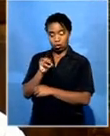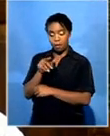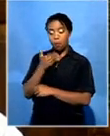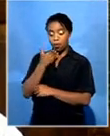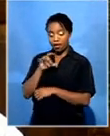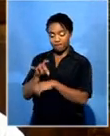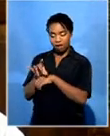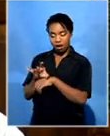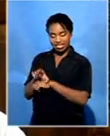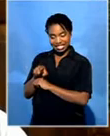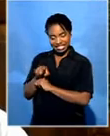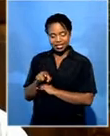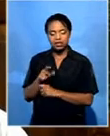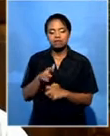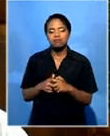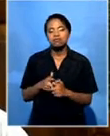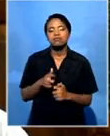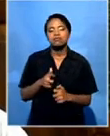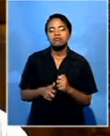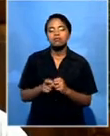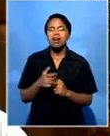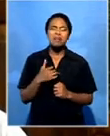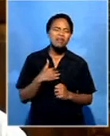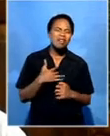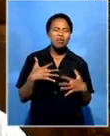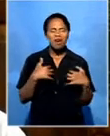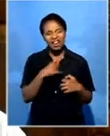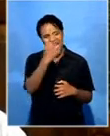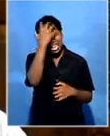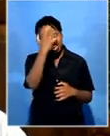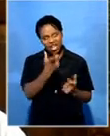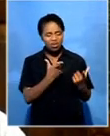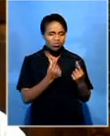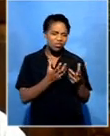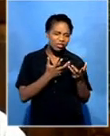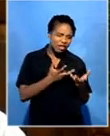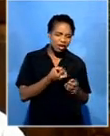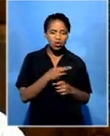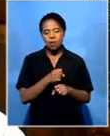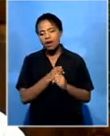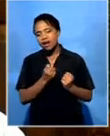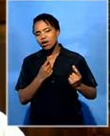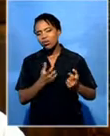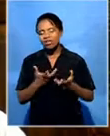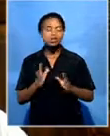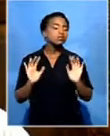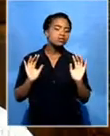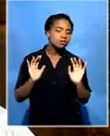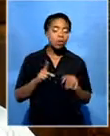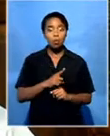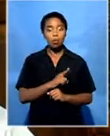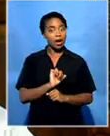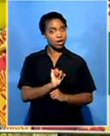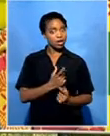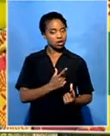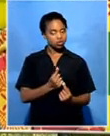concern is not so much with what the King did or did not do because as you know he would be doing things